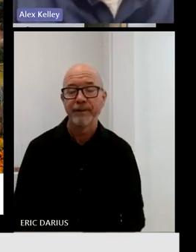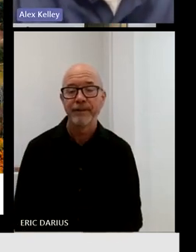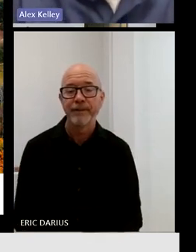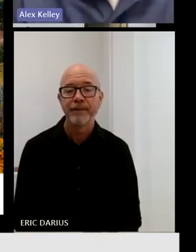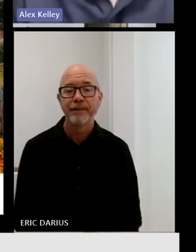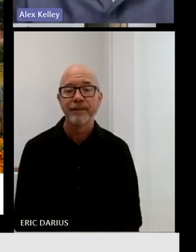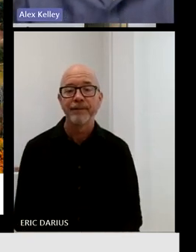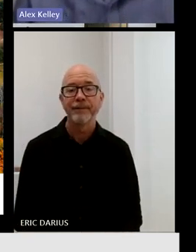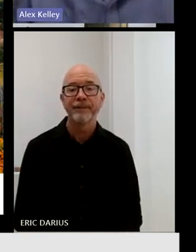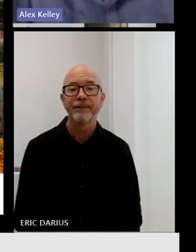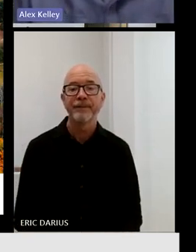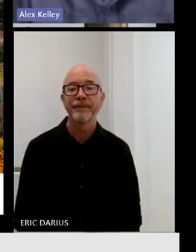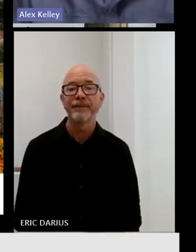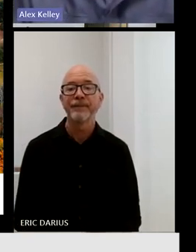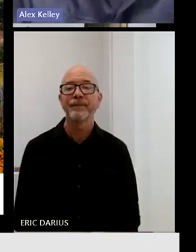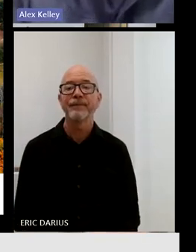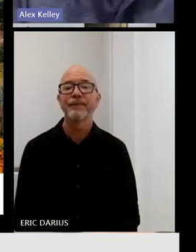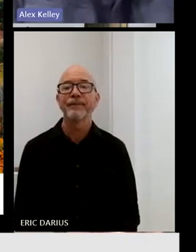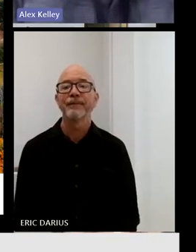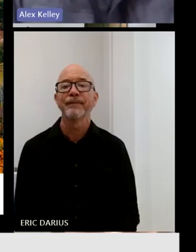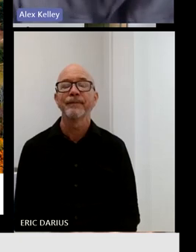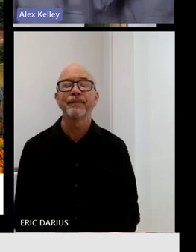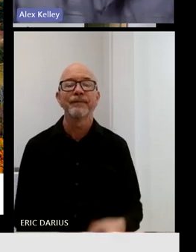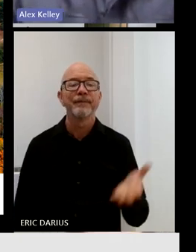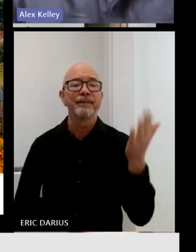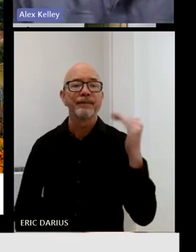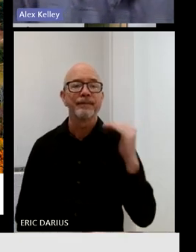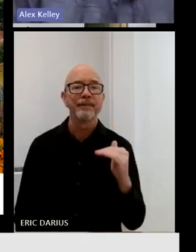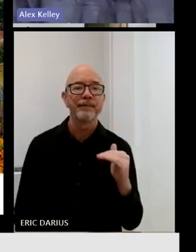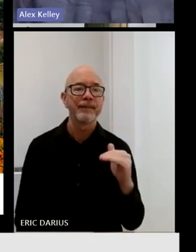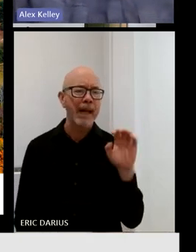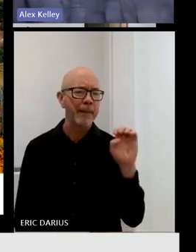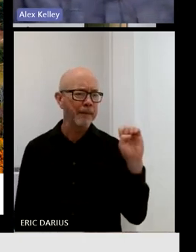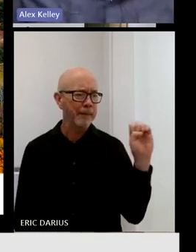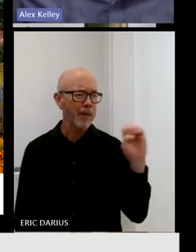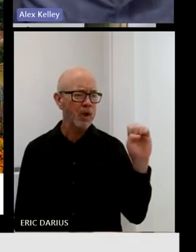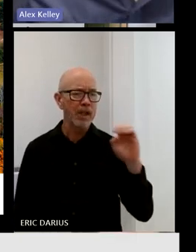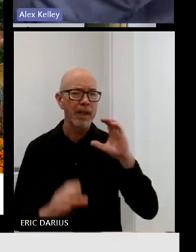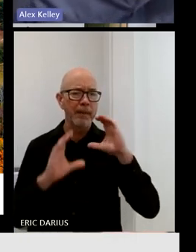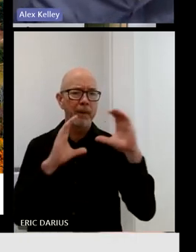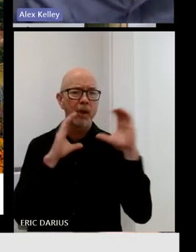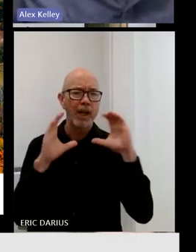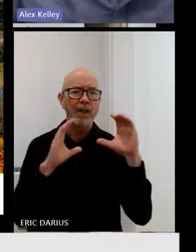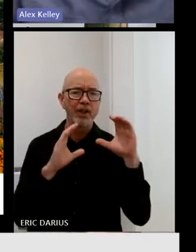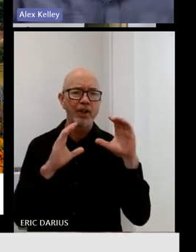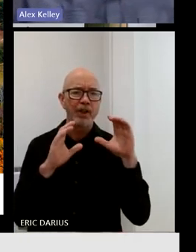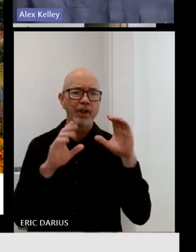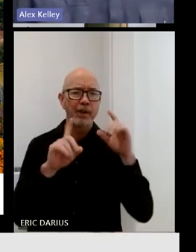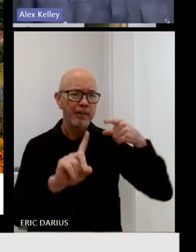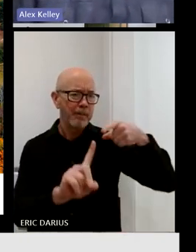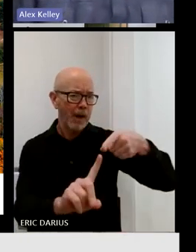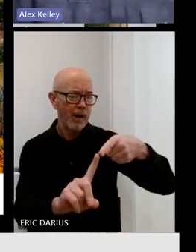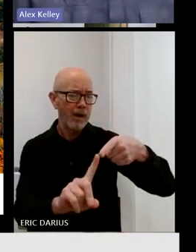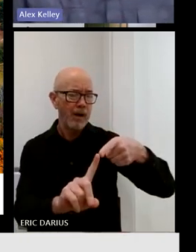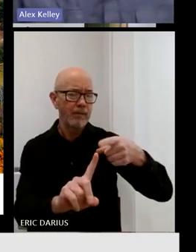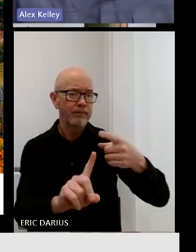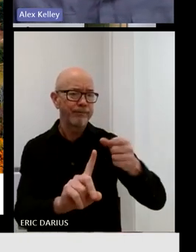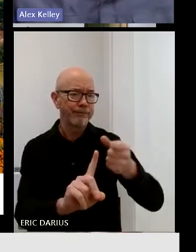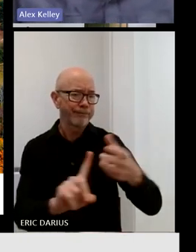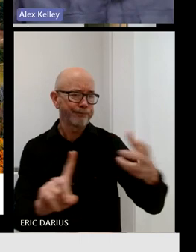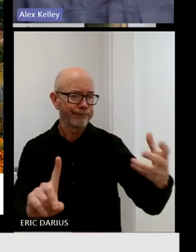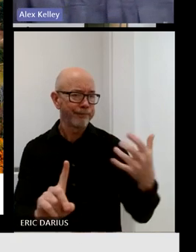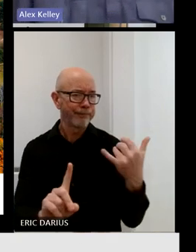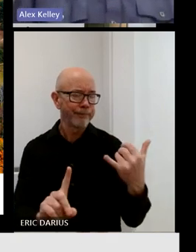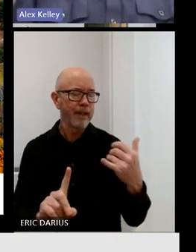So, on the emergency communications systems front, you know, I think the state,